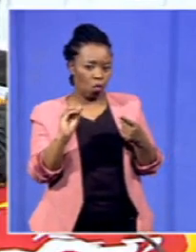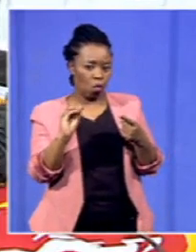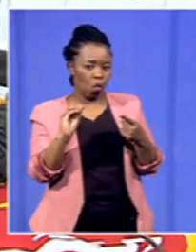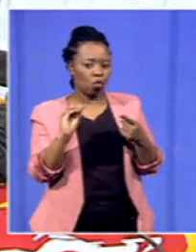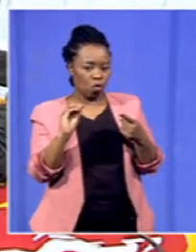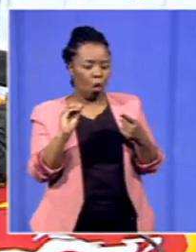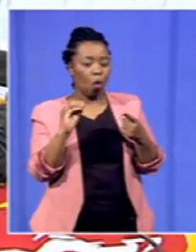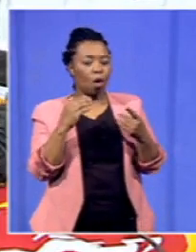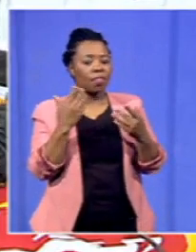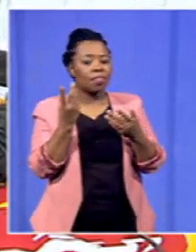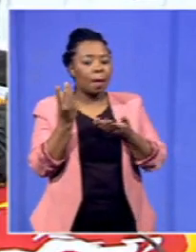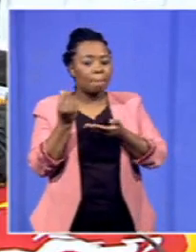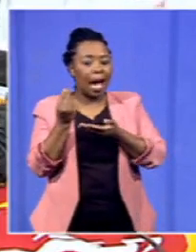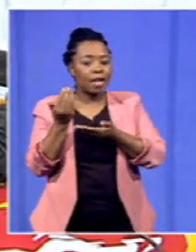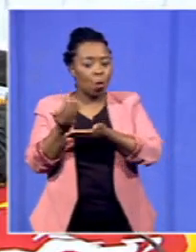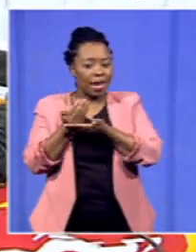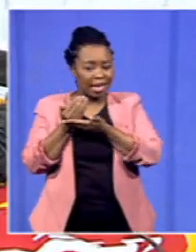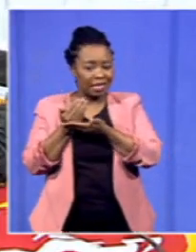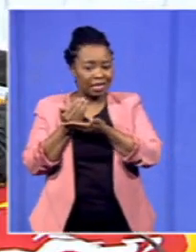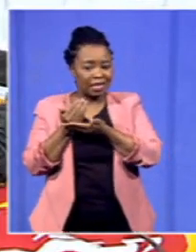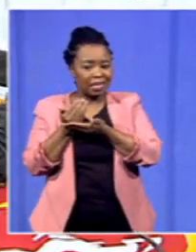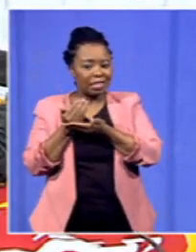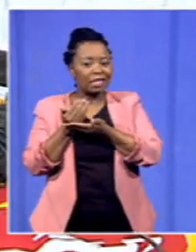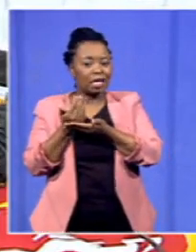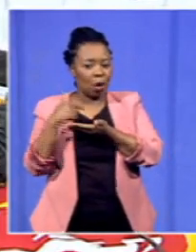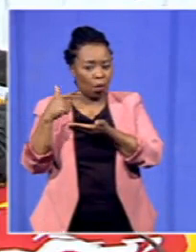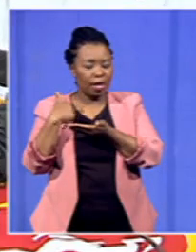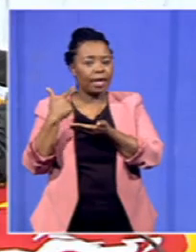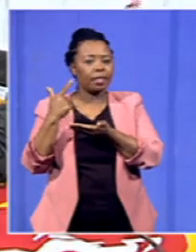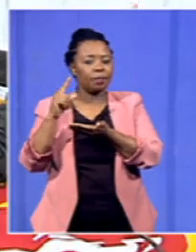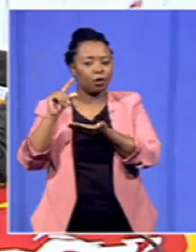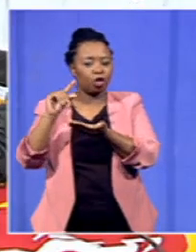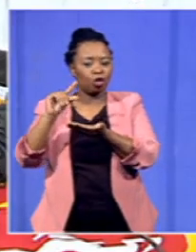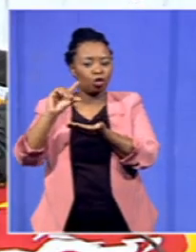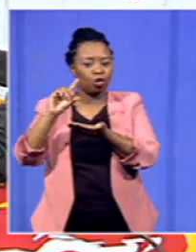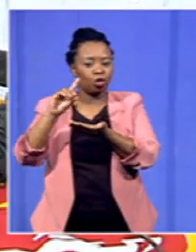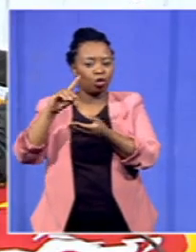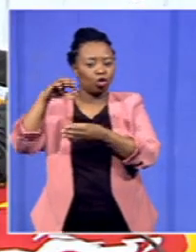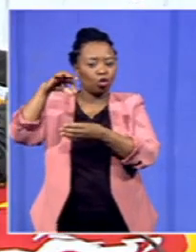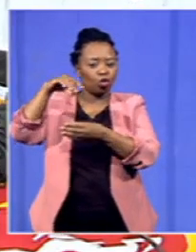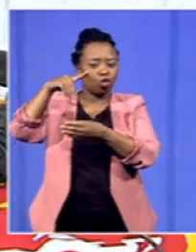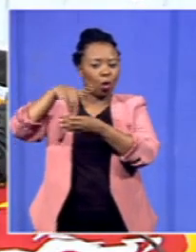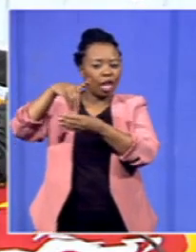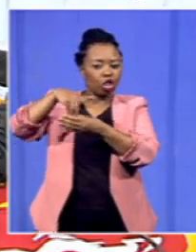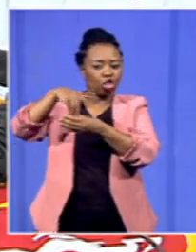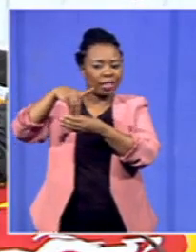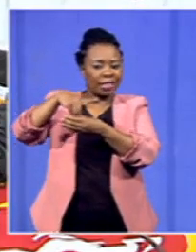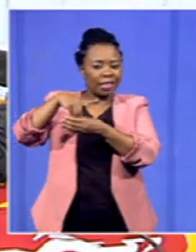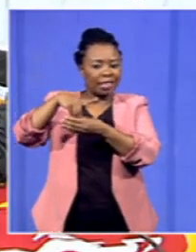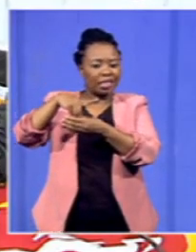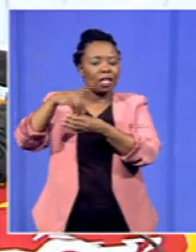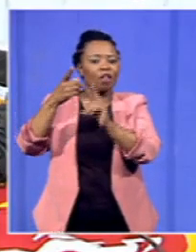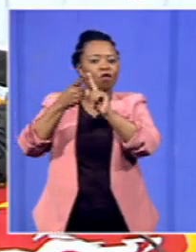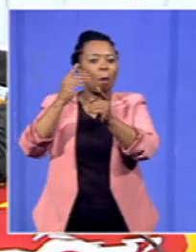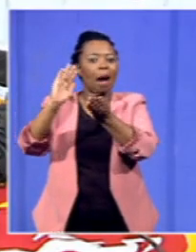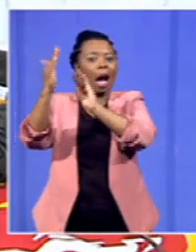of the amount we get is subscription and the obvious donation from the legal or approved institutions